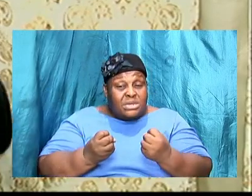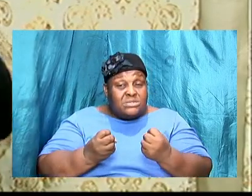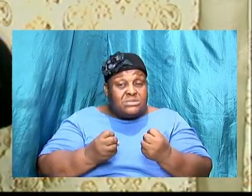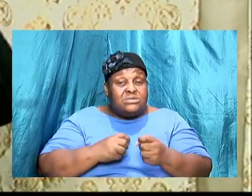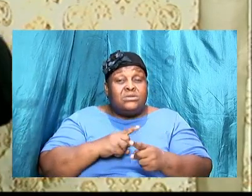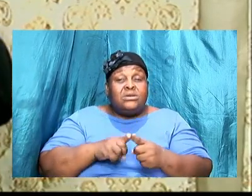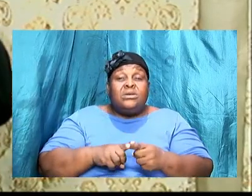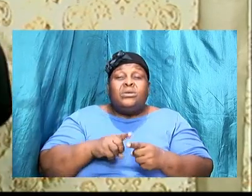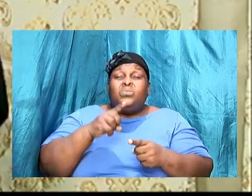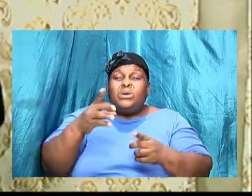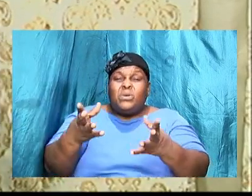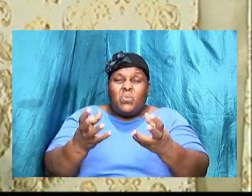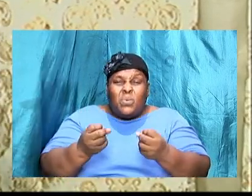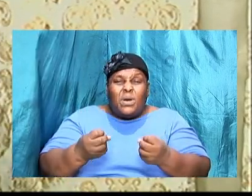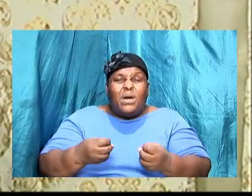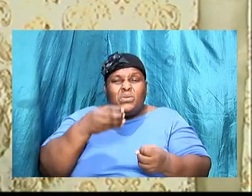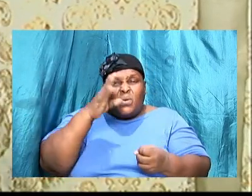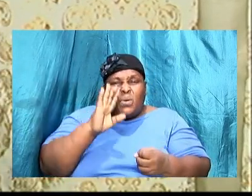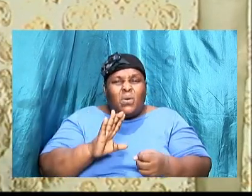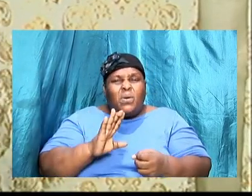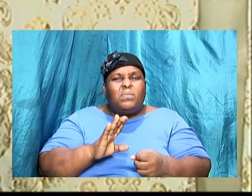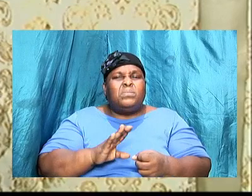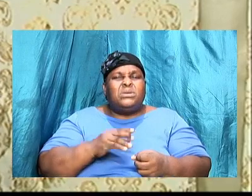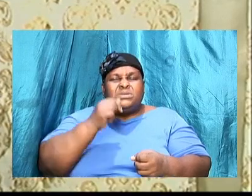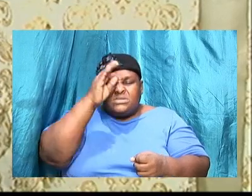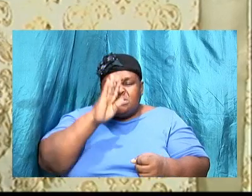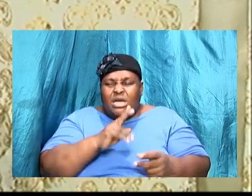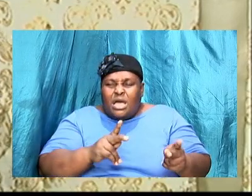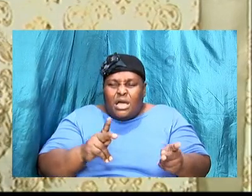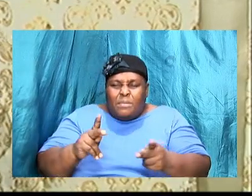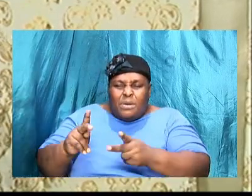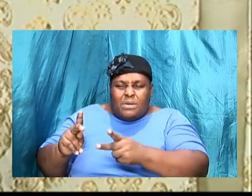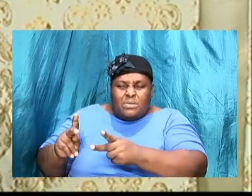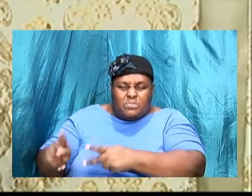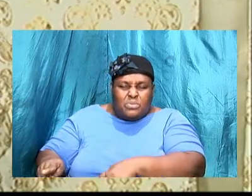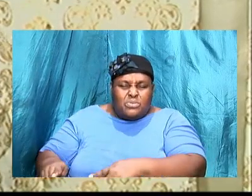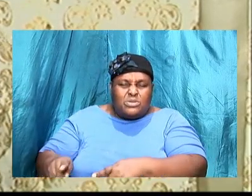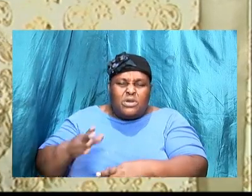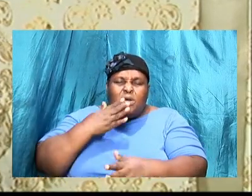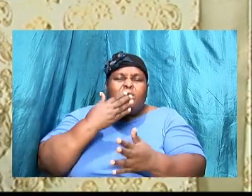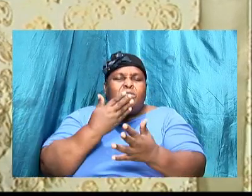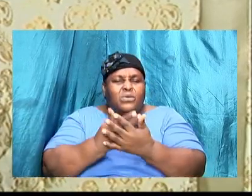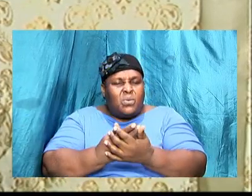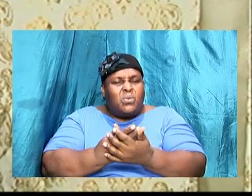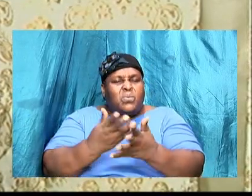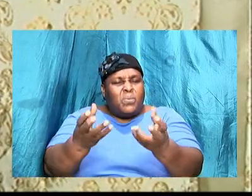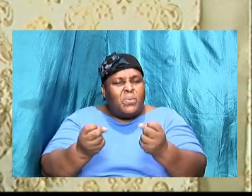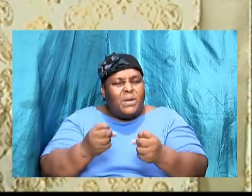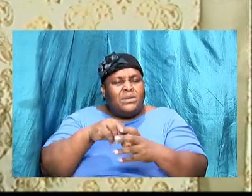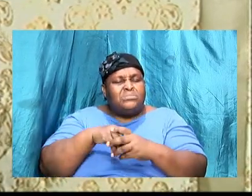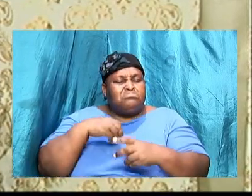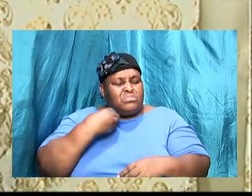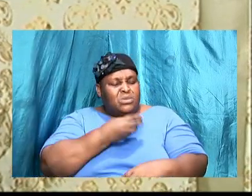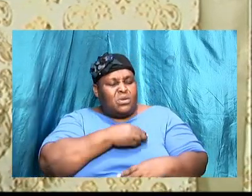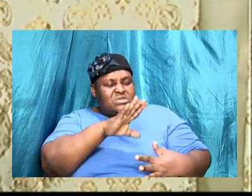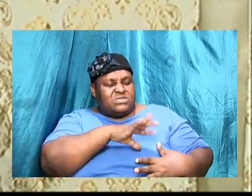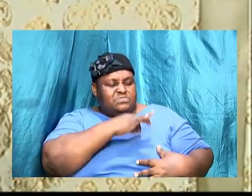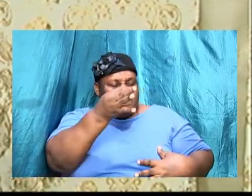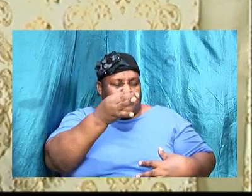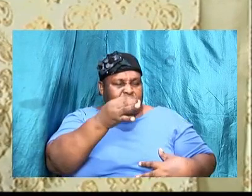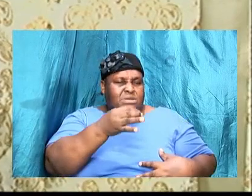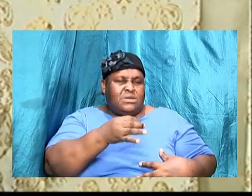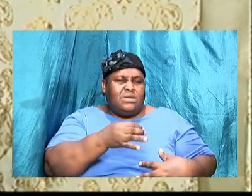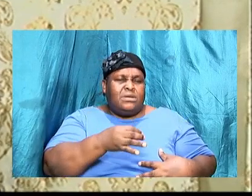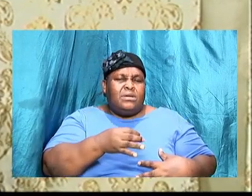come, it is God that now put the desire, the good desires, in our spirit. The desires that are